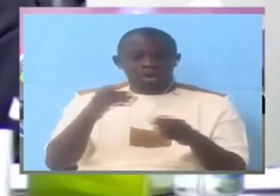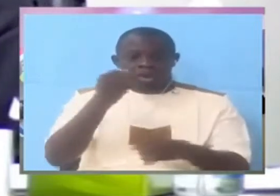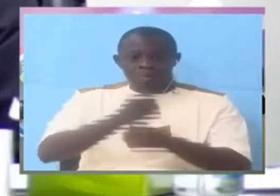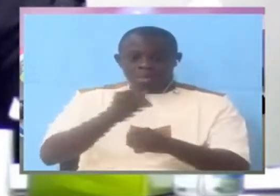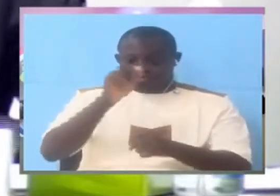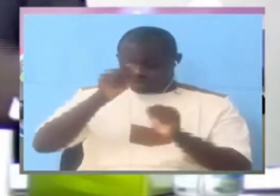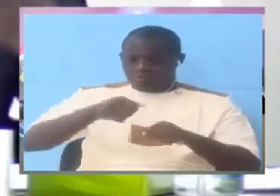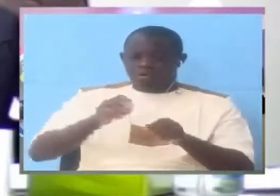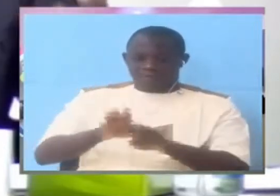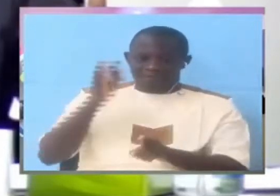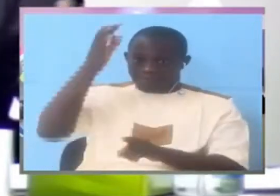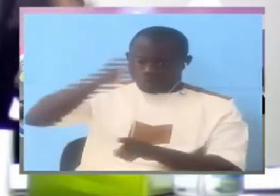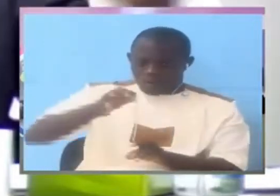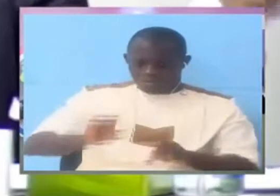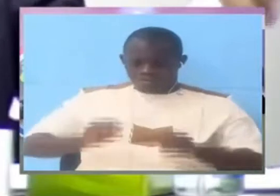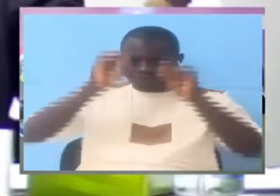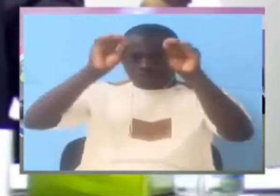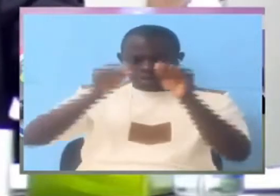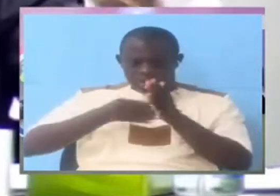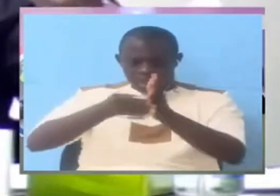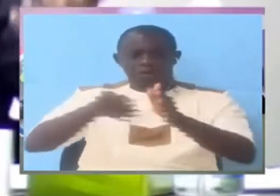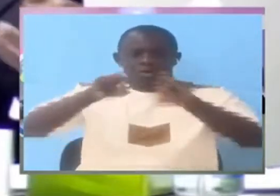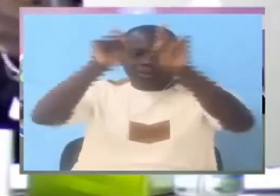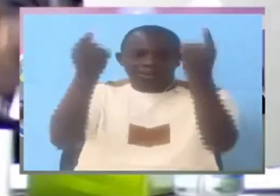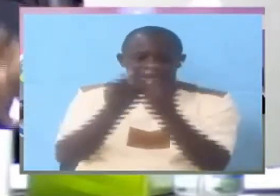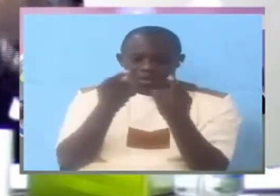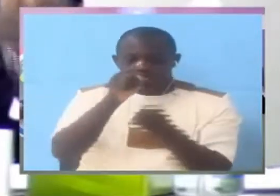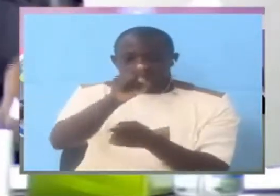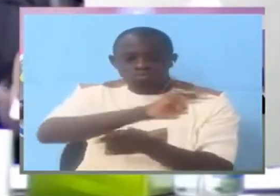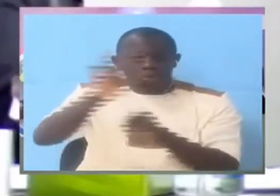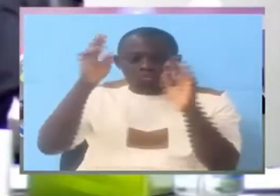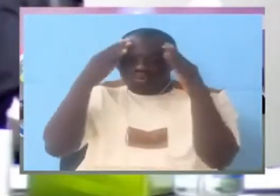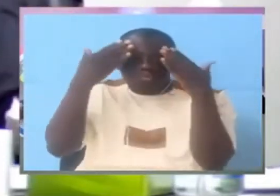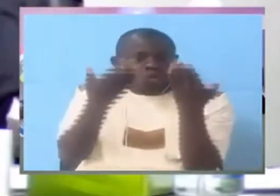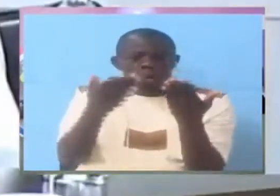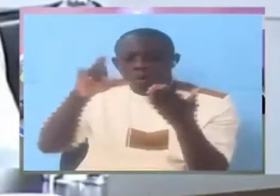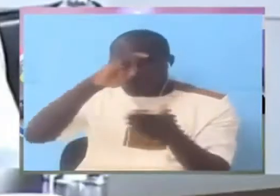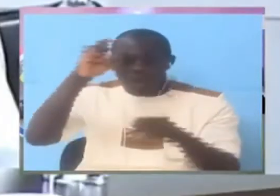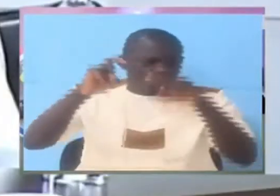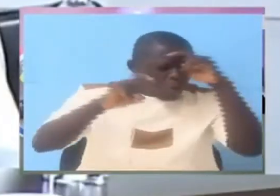general and you don't know the work of the various units within the organization?